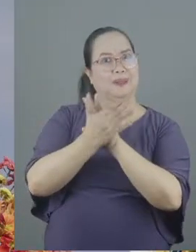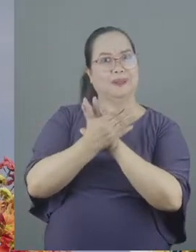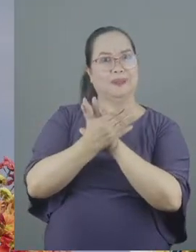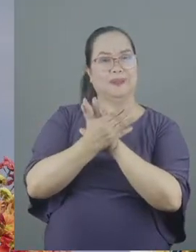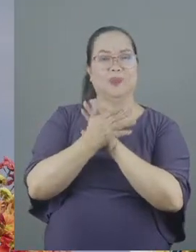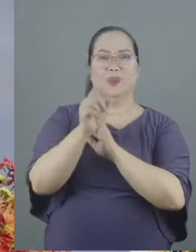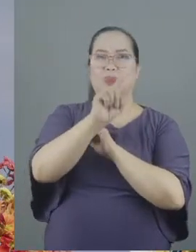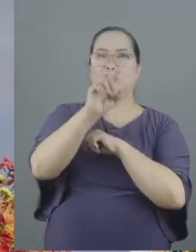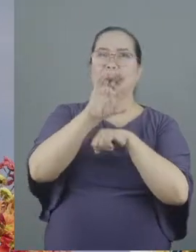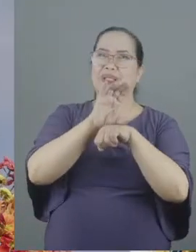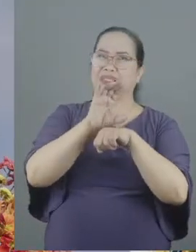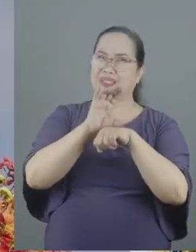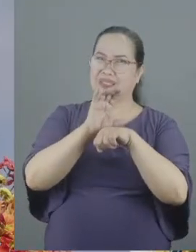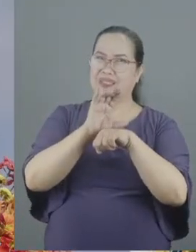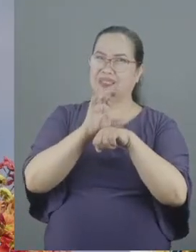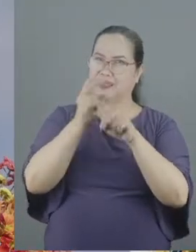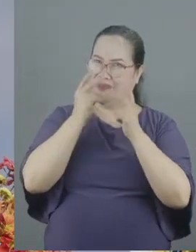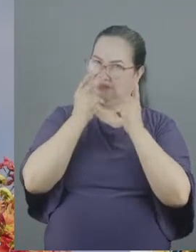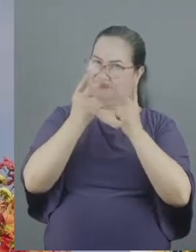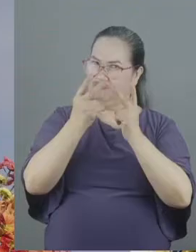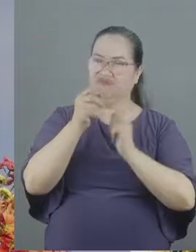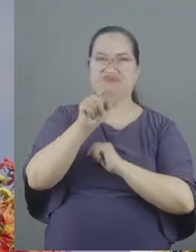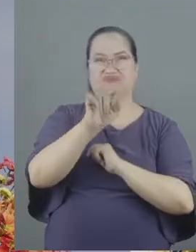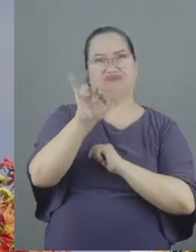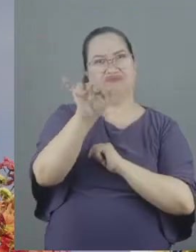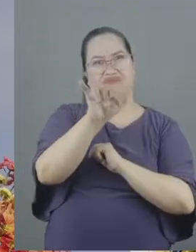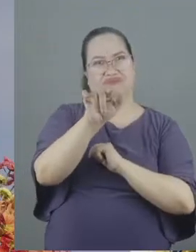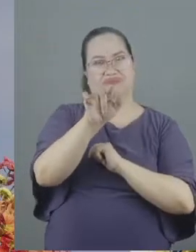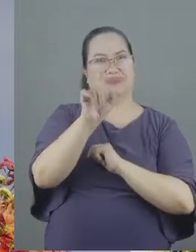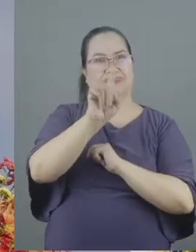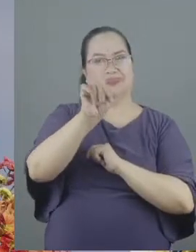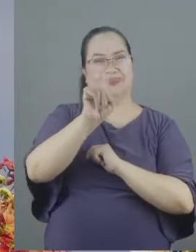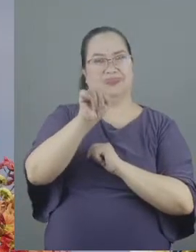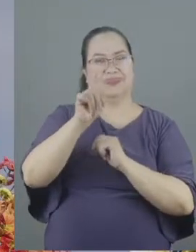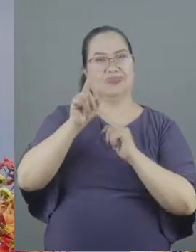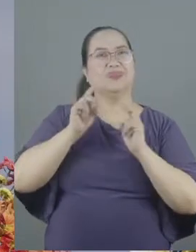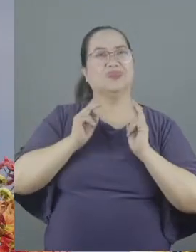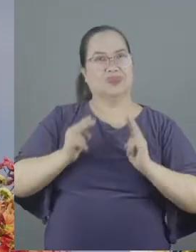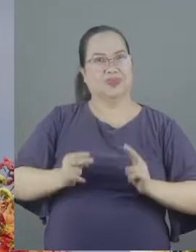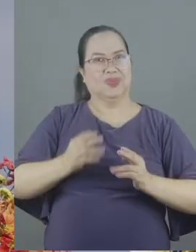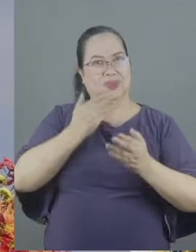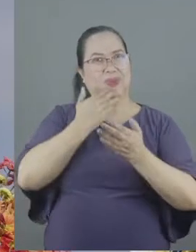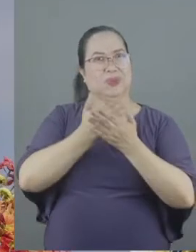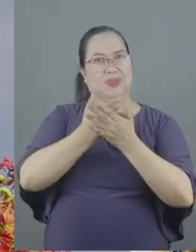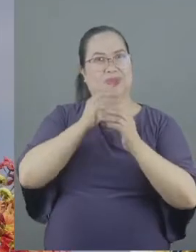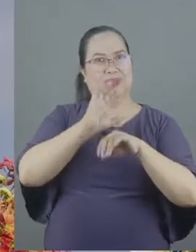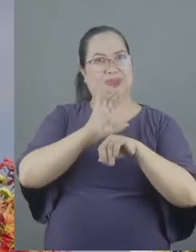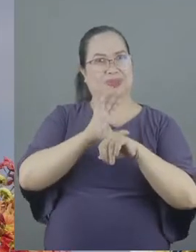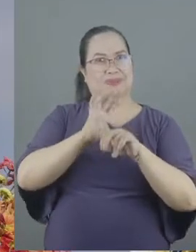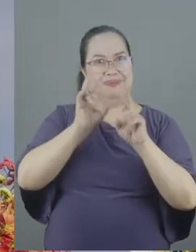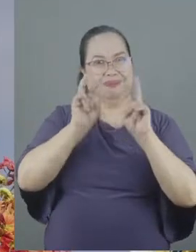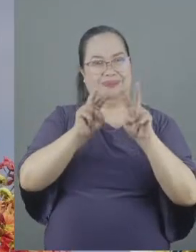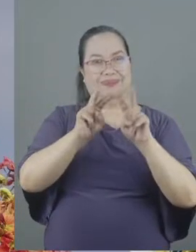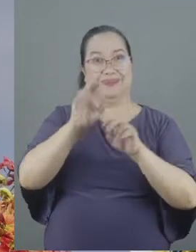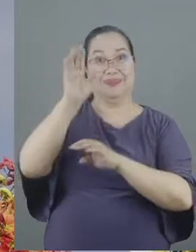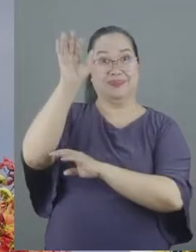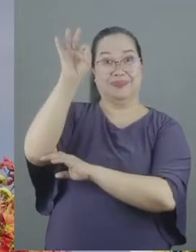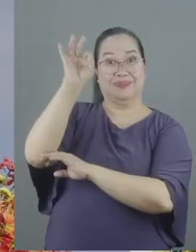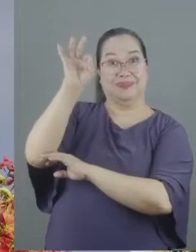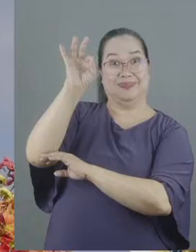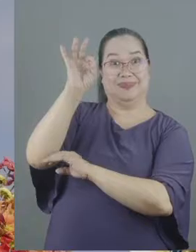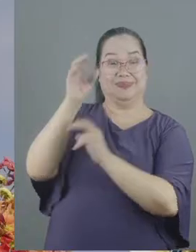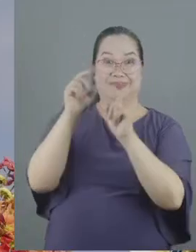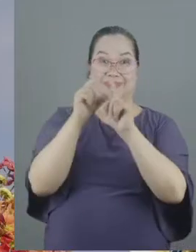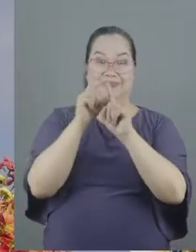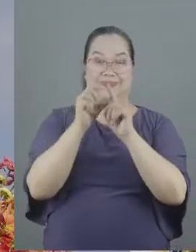should a church look like? What should a healthy church look like? Preaching the word, praying